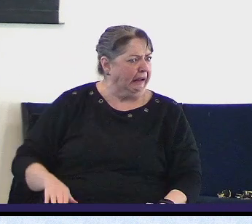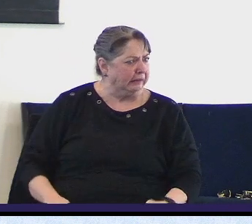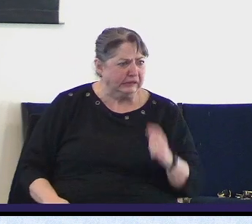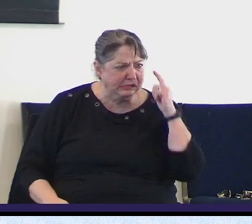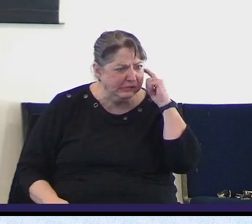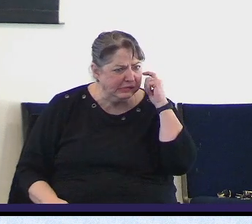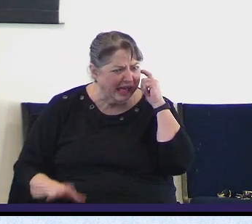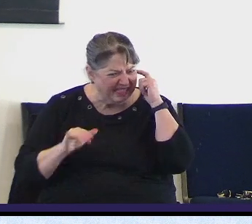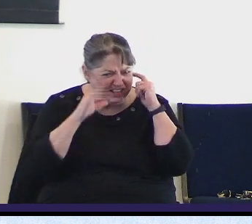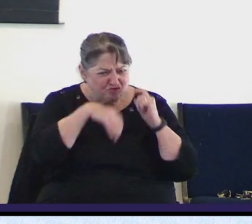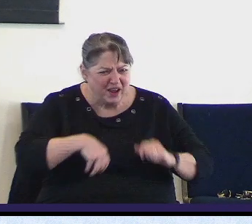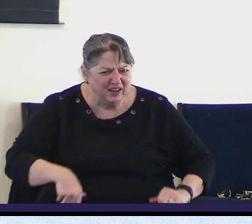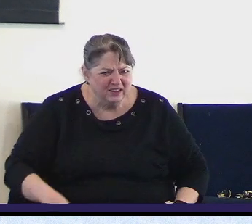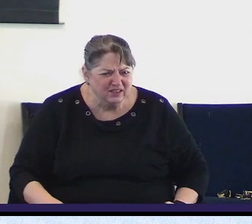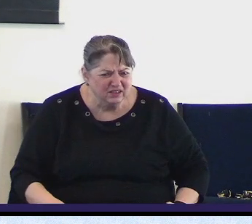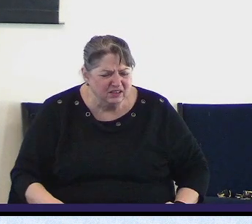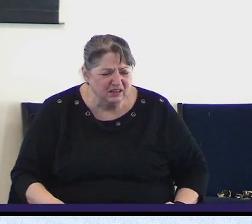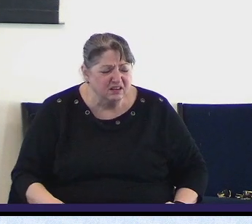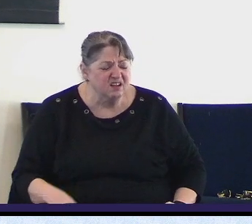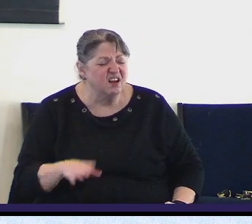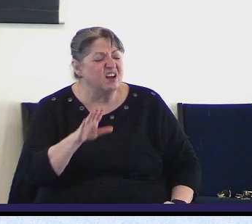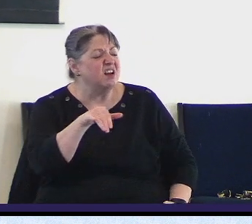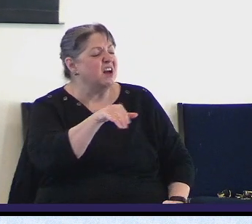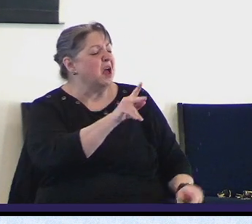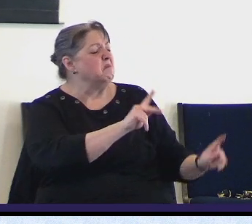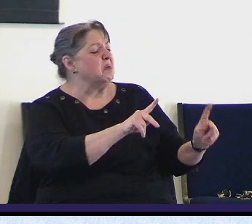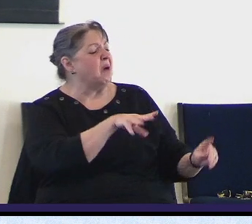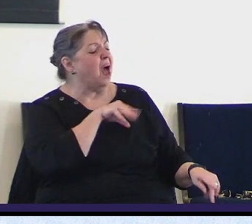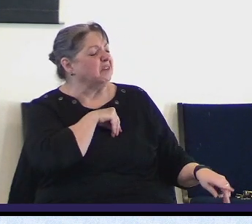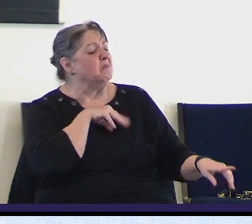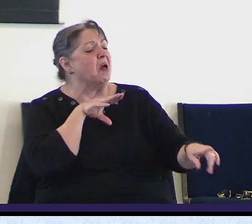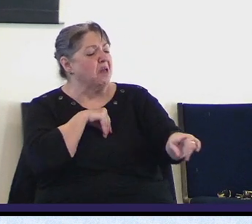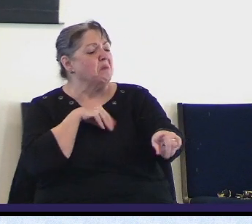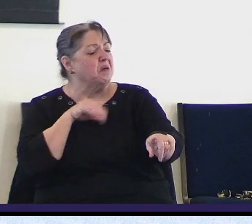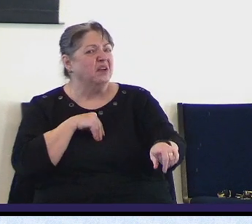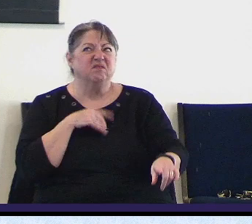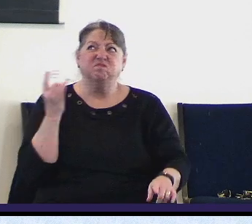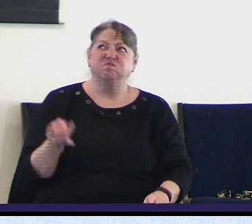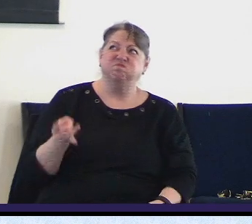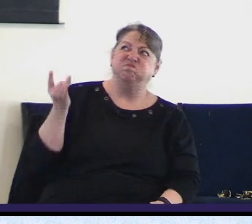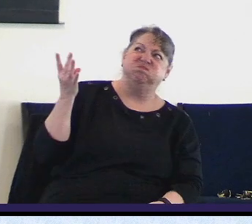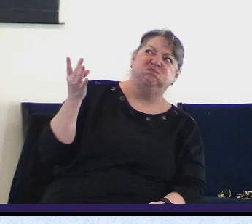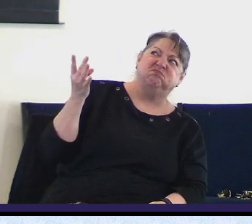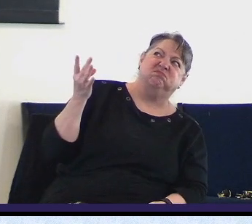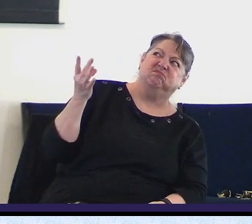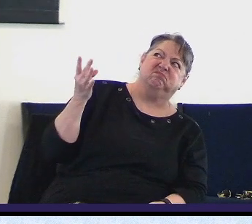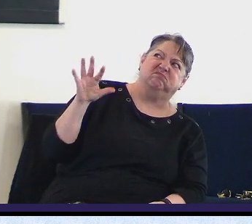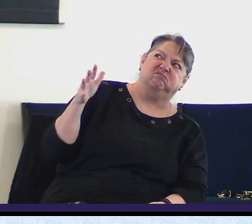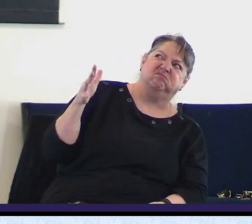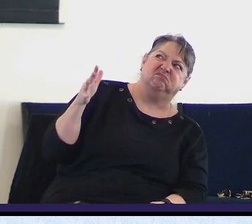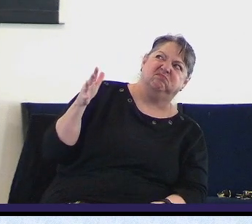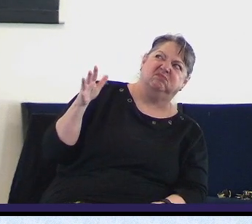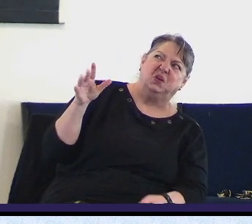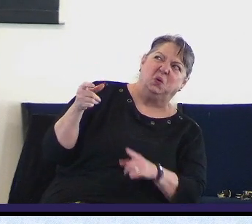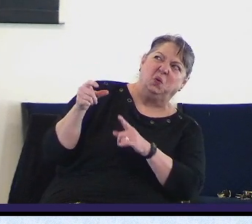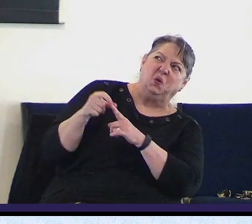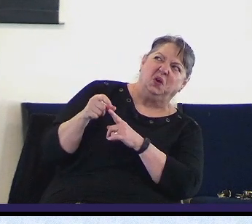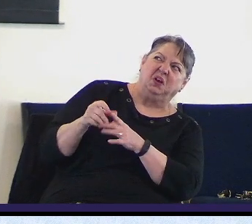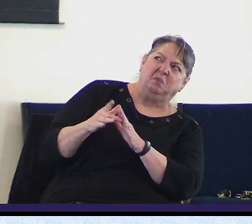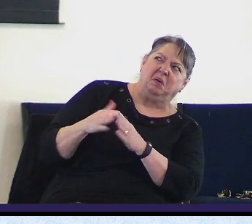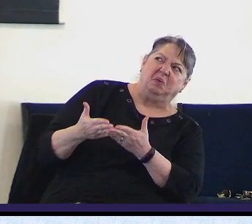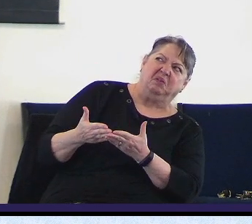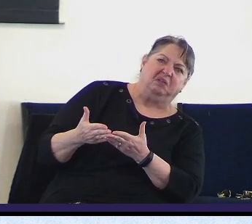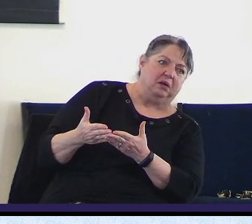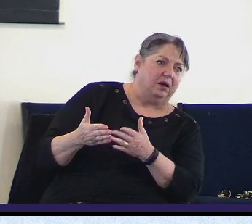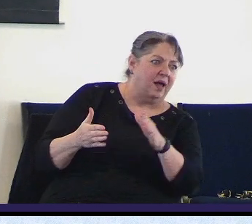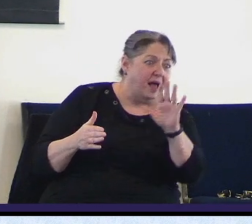we will take the word of mortals and yet distrust his word boy is that going on in our